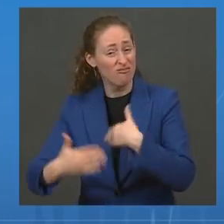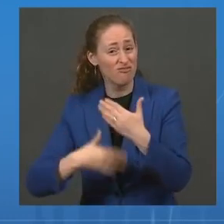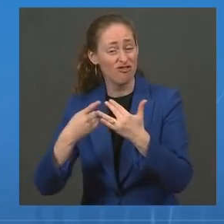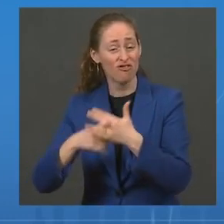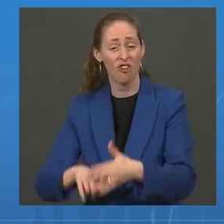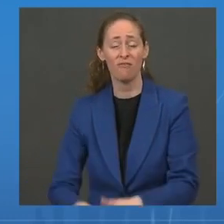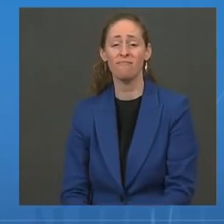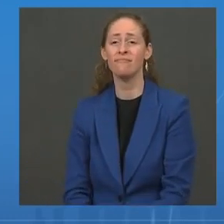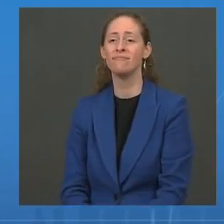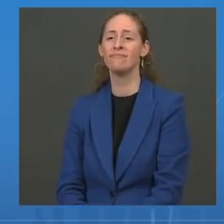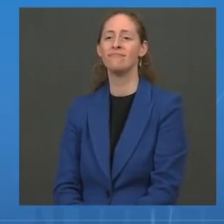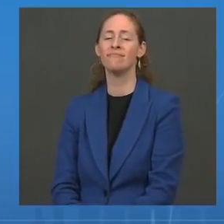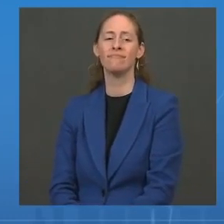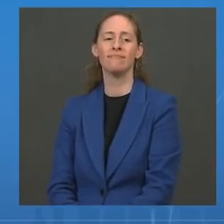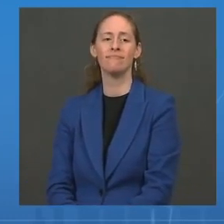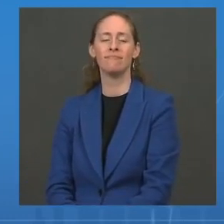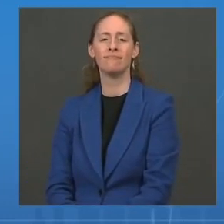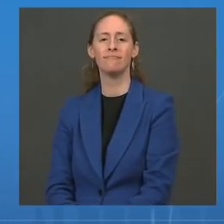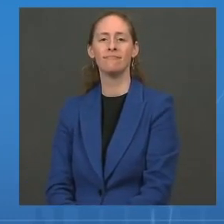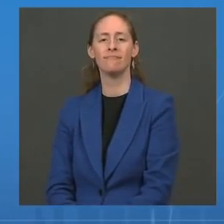Let's go to Zeke Miller, AP.